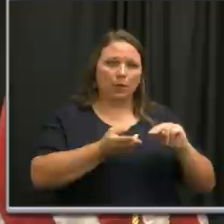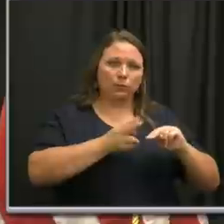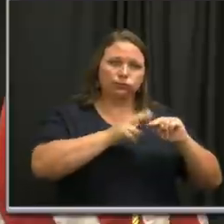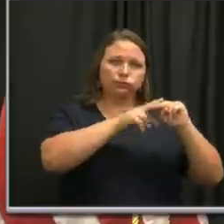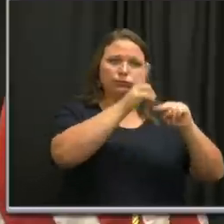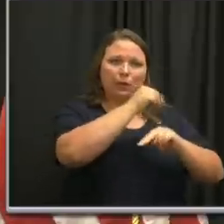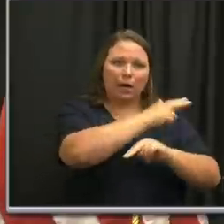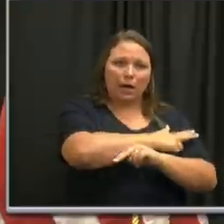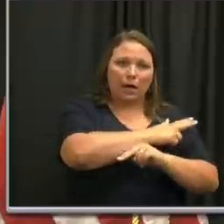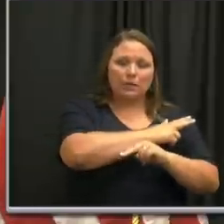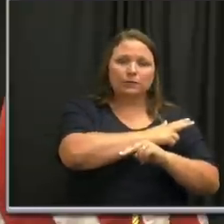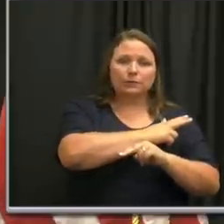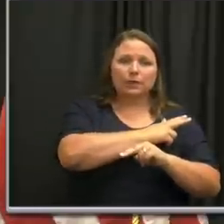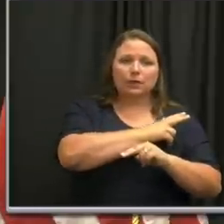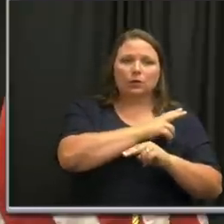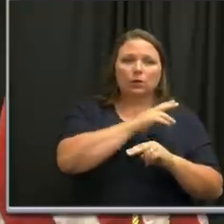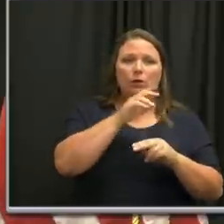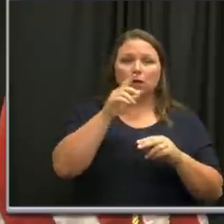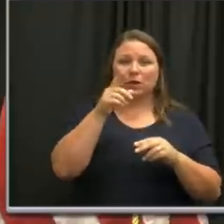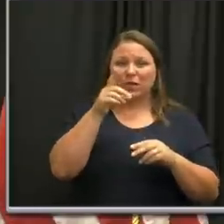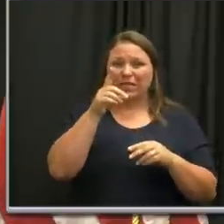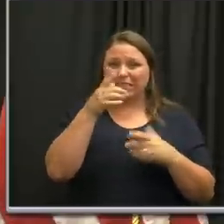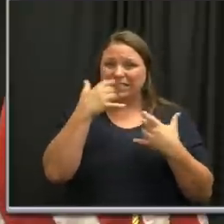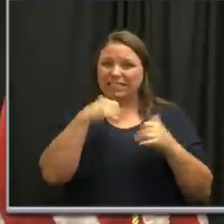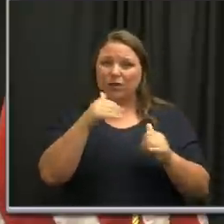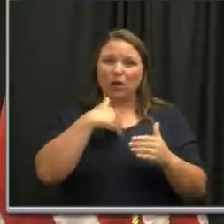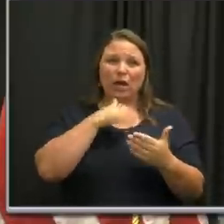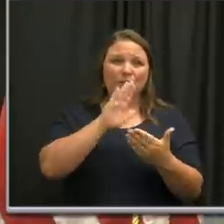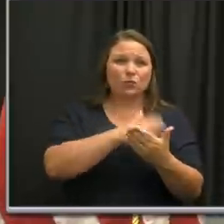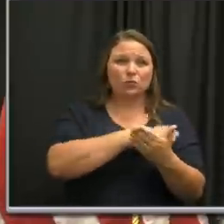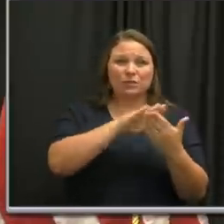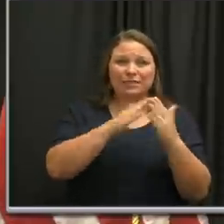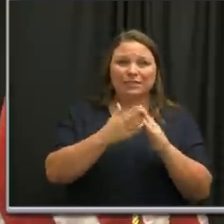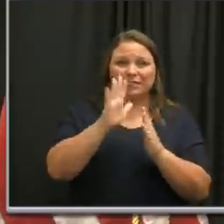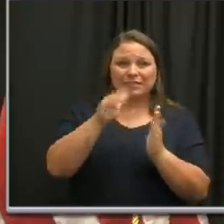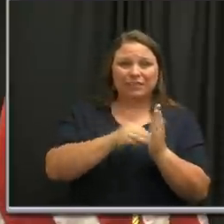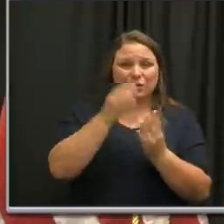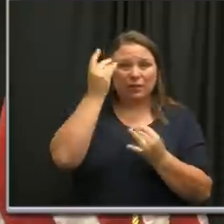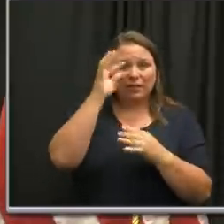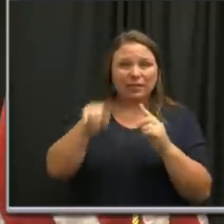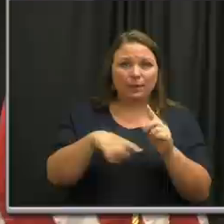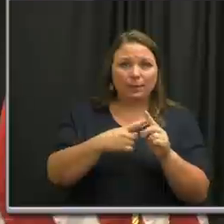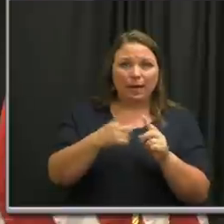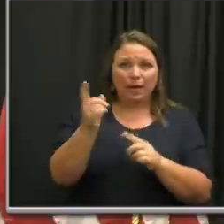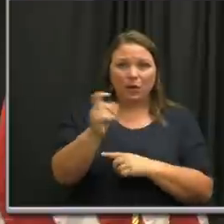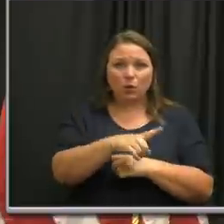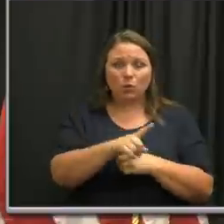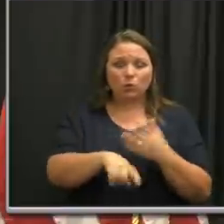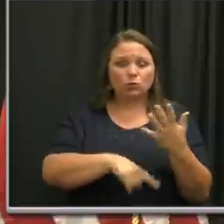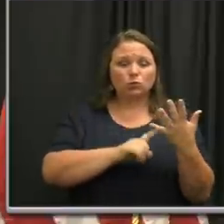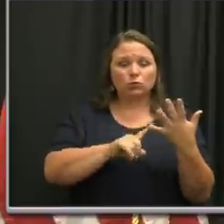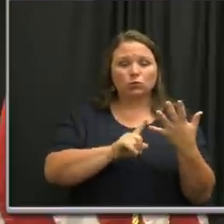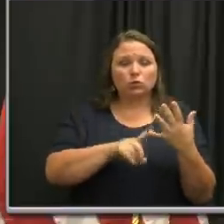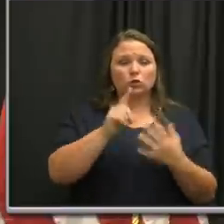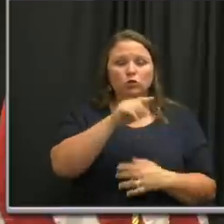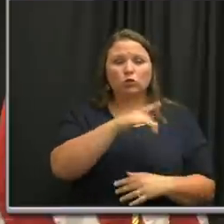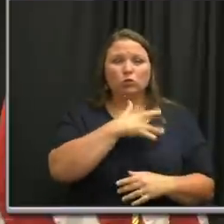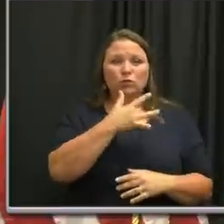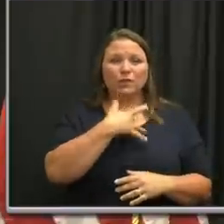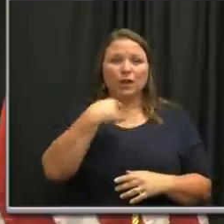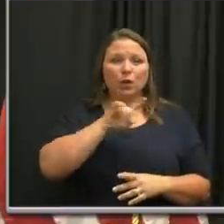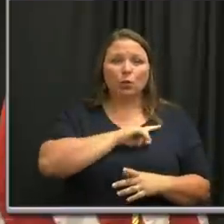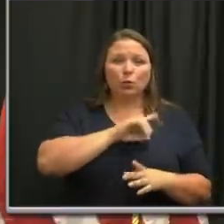some. Are we, is, the Music City Center still being considered? And do you all believe that we opened